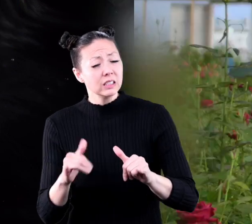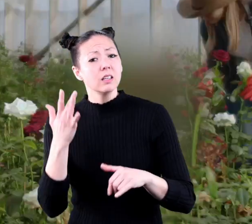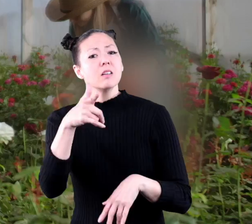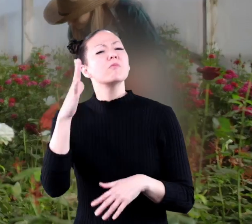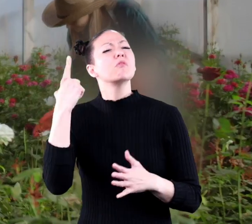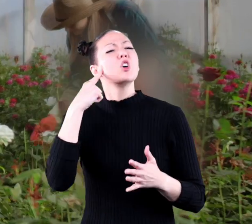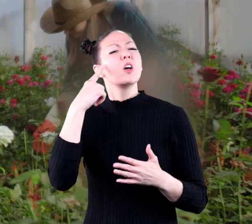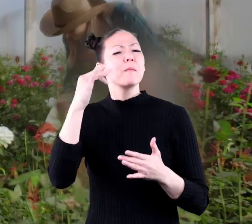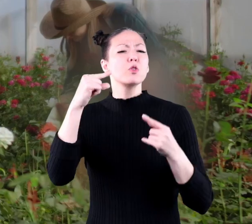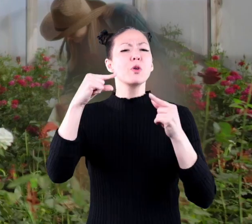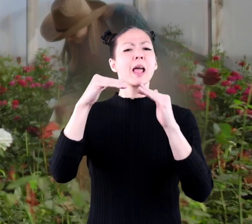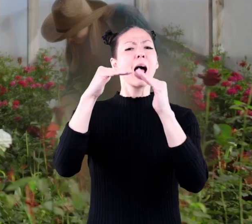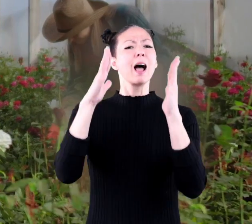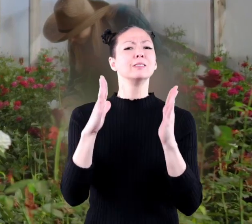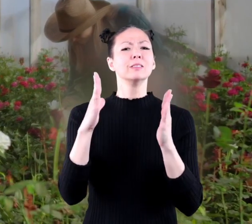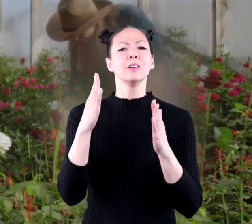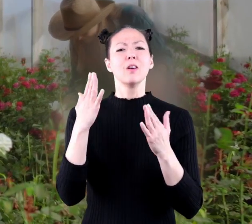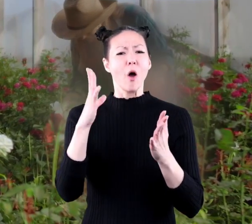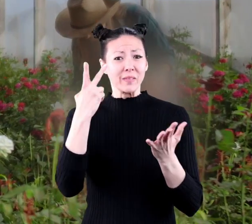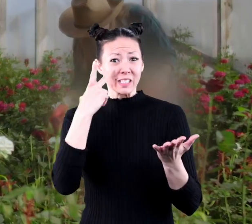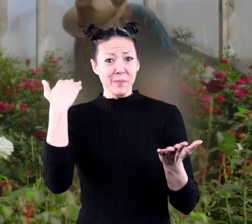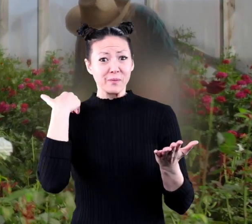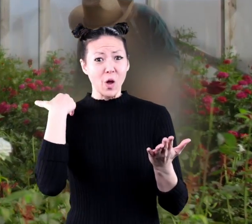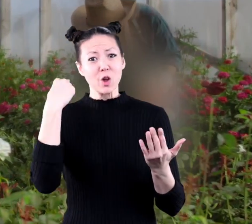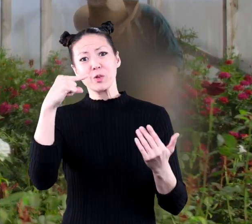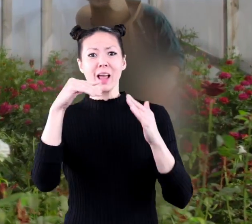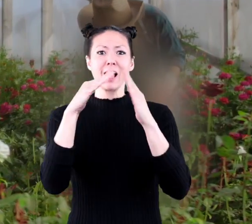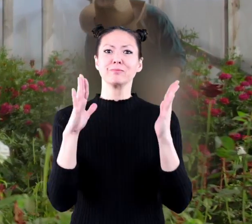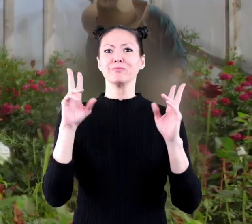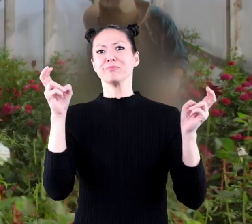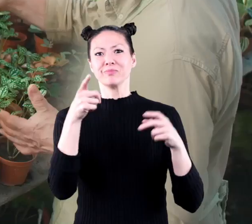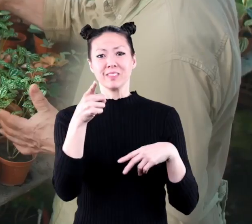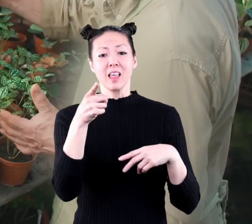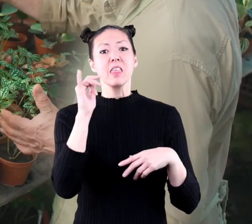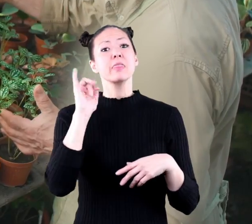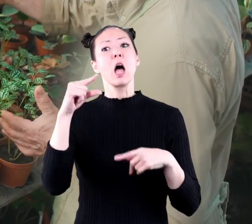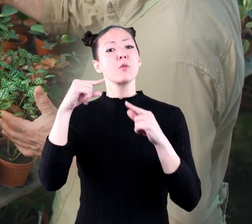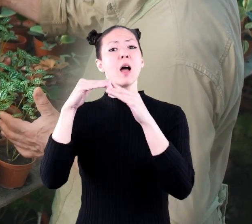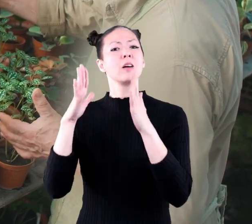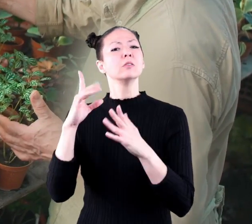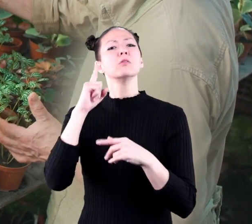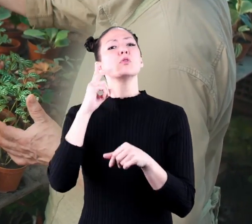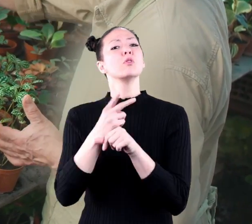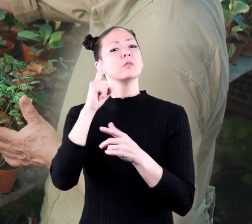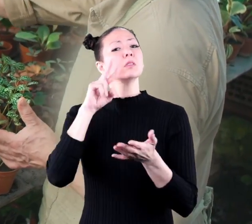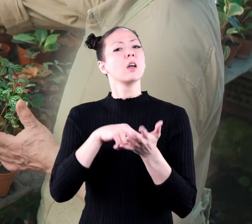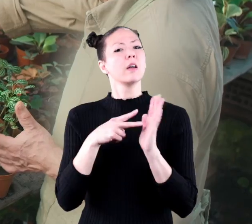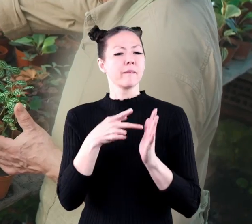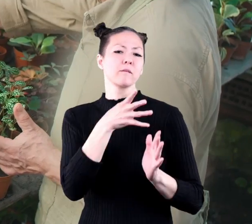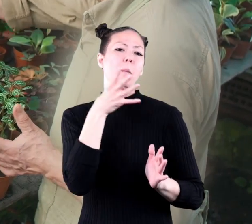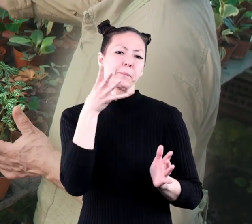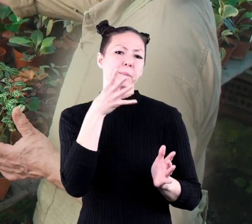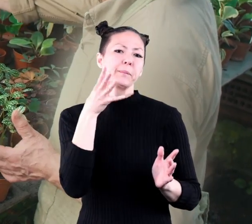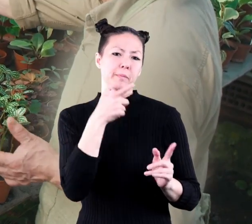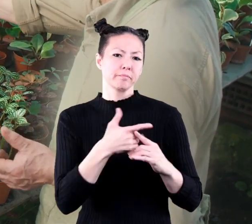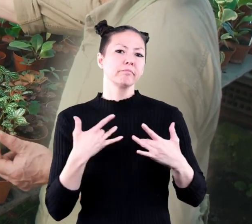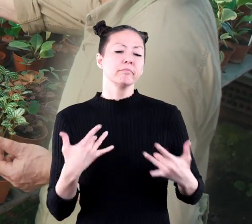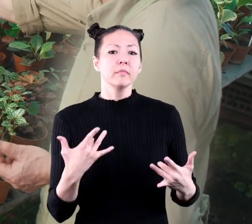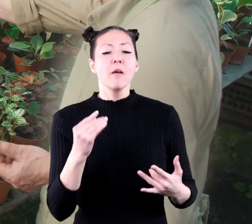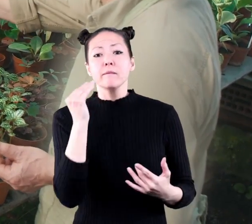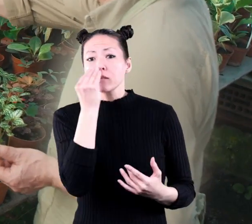Have you ever heard of a greenhouse or seen one? A greenhouse is used by some farmers,